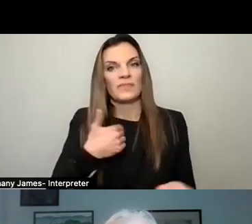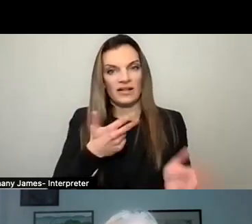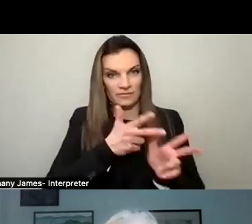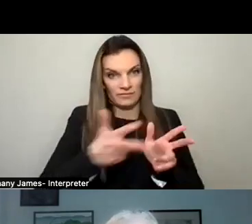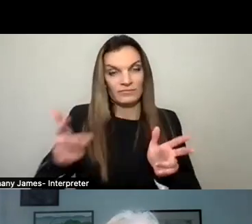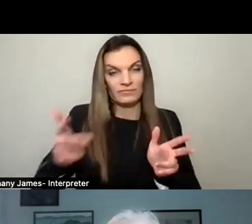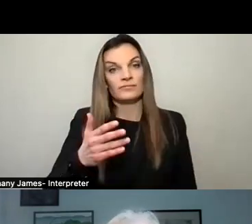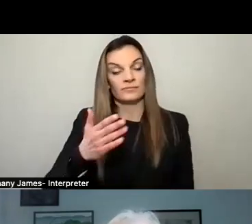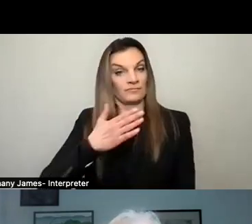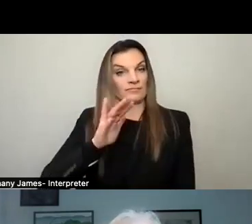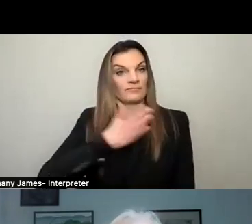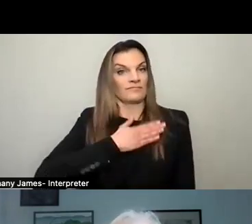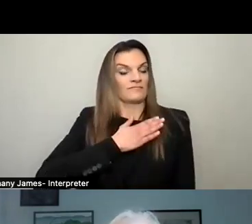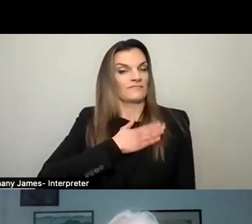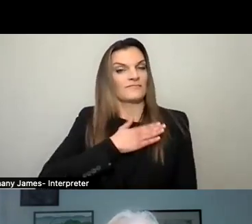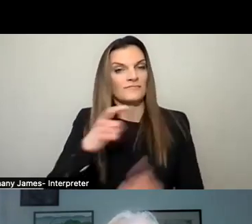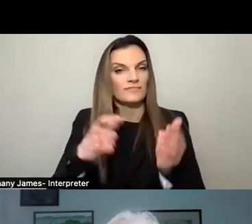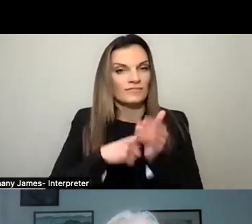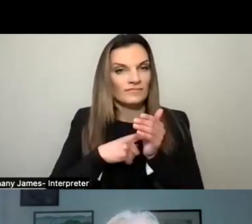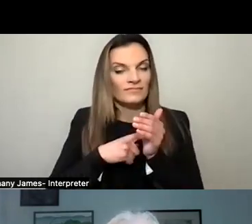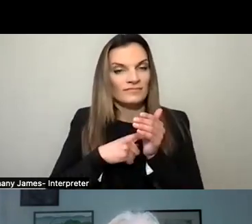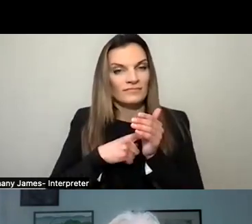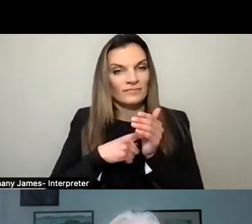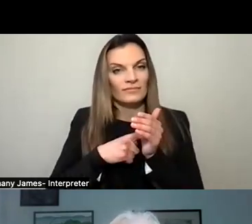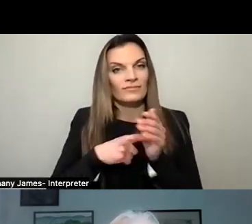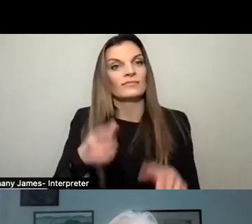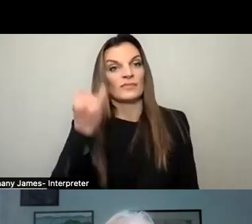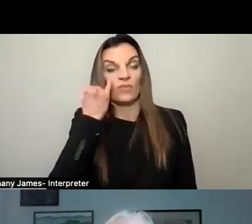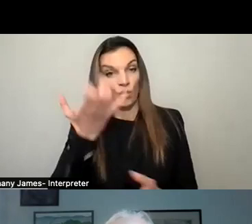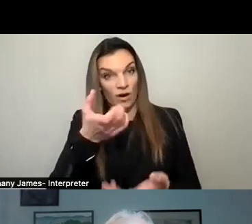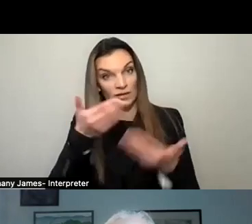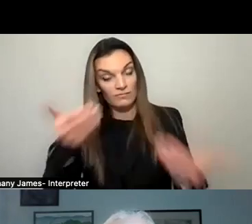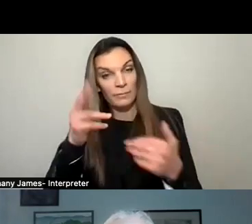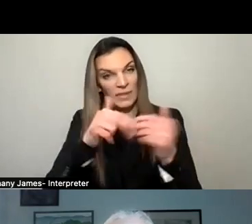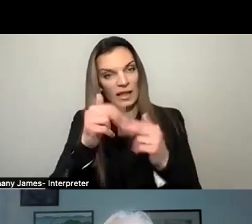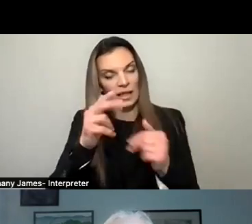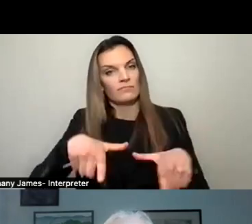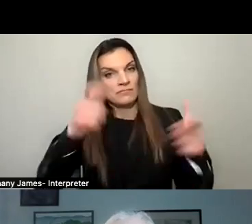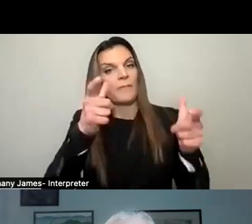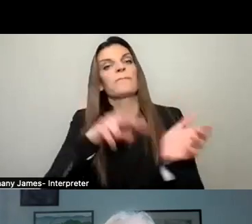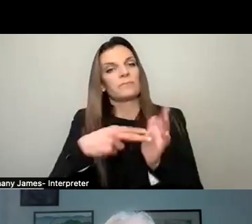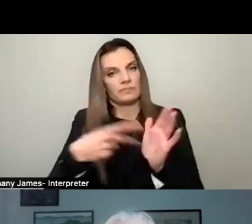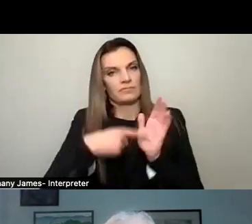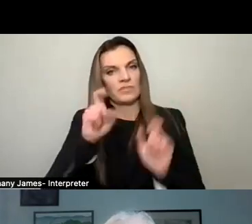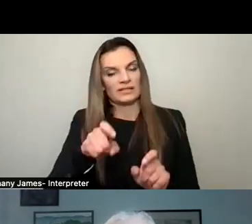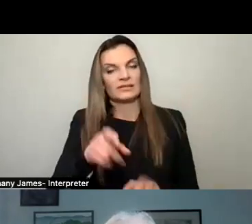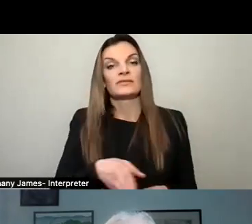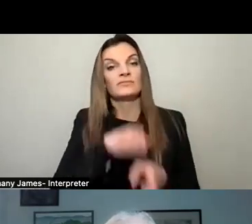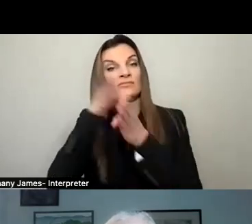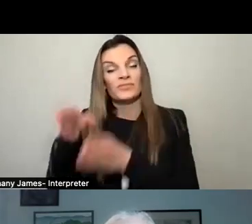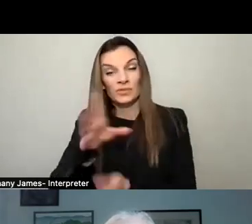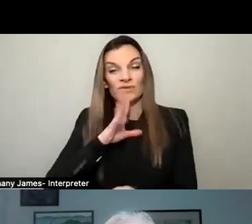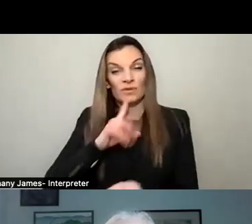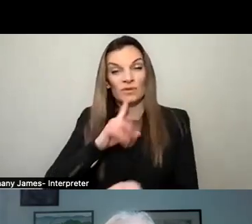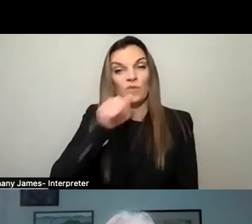required as part of their ability to build there. In addition to the private parking spaces in